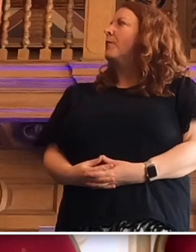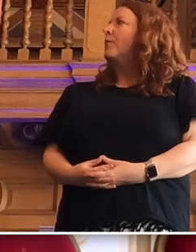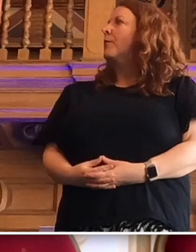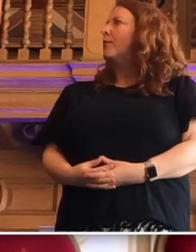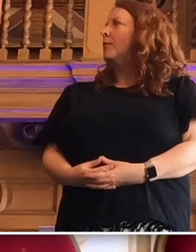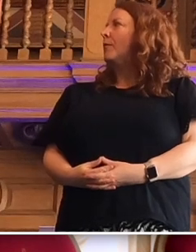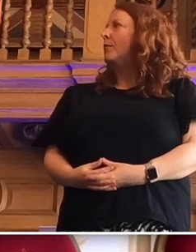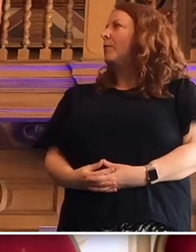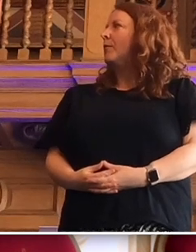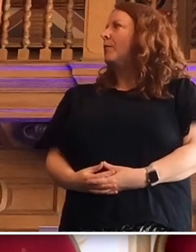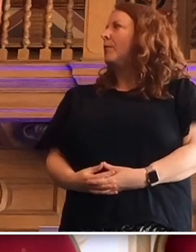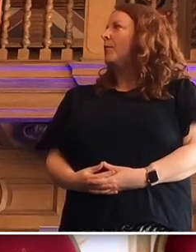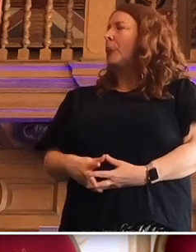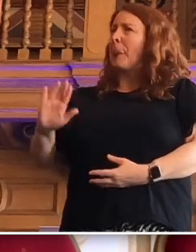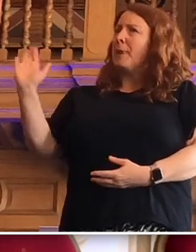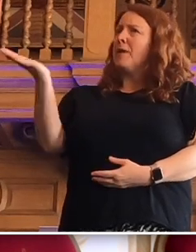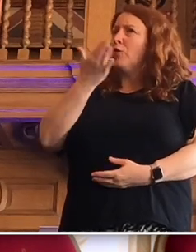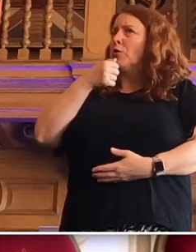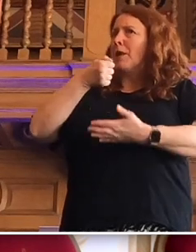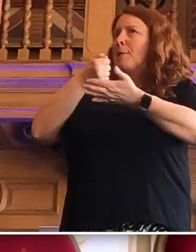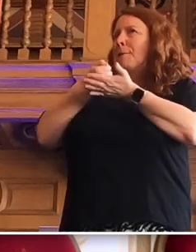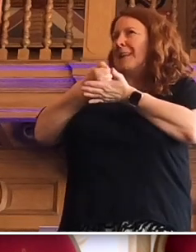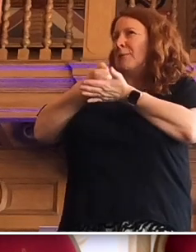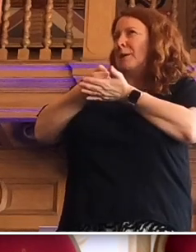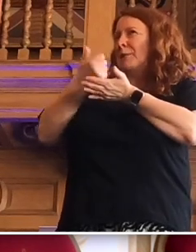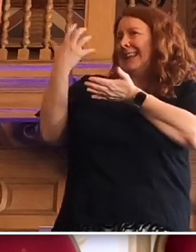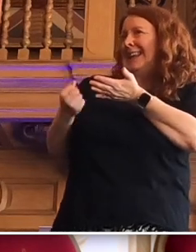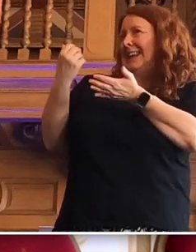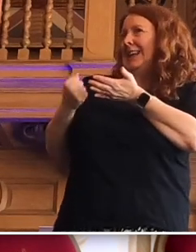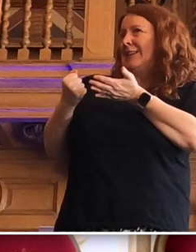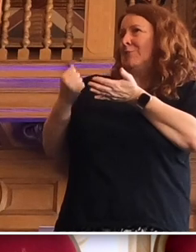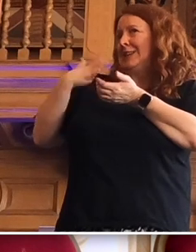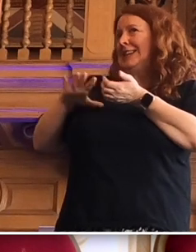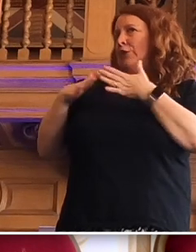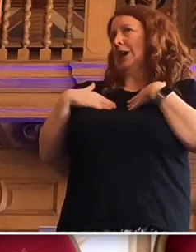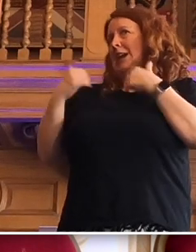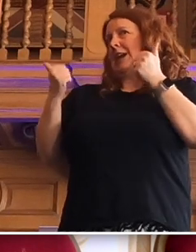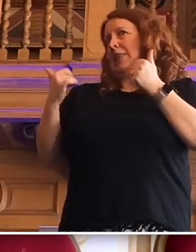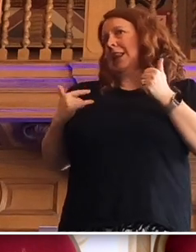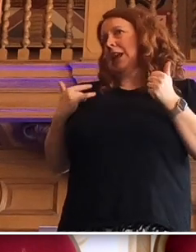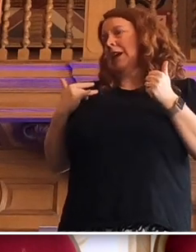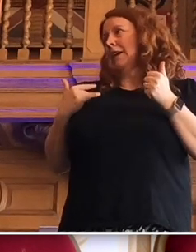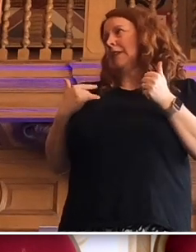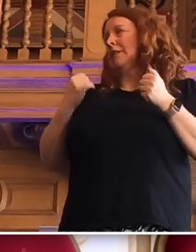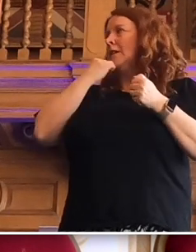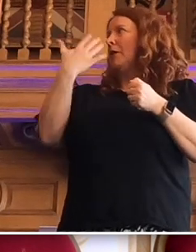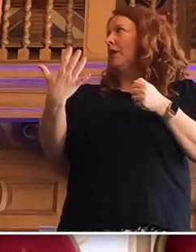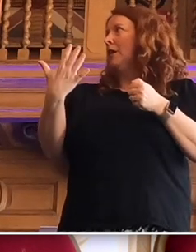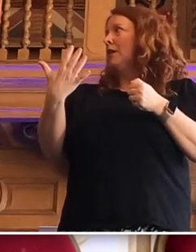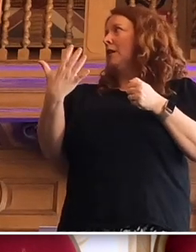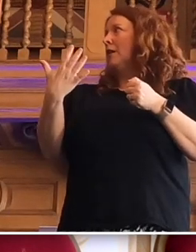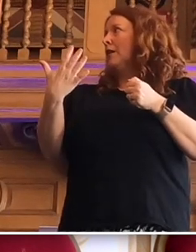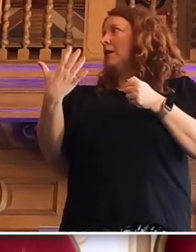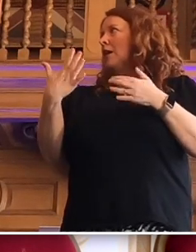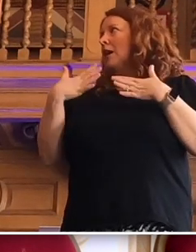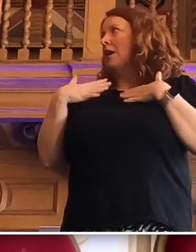everybody should have at least the minimum income necessary for a healthy life. Number five, healthy and